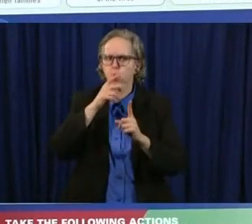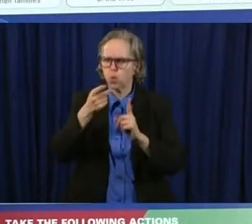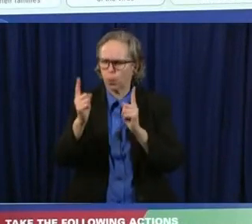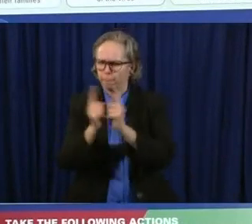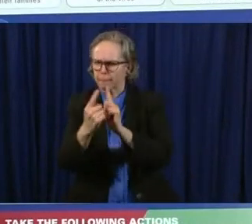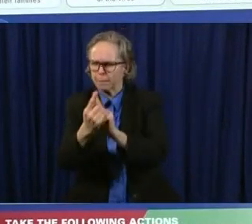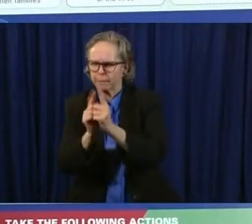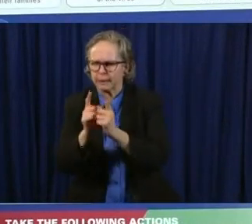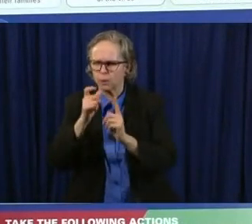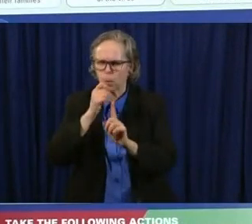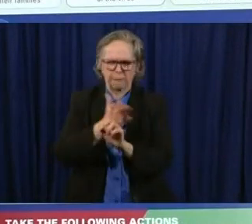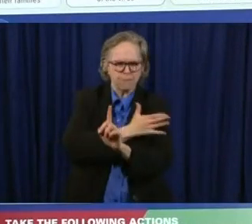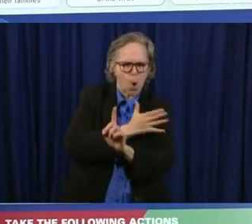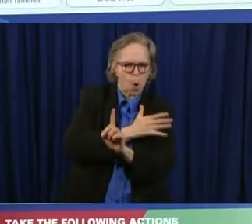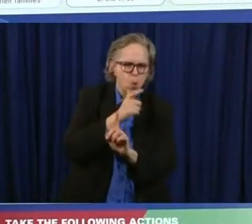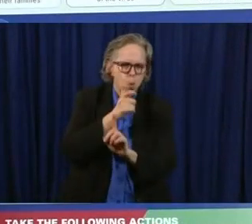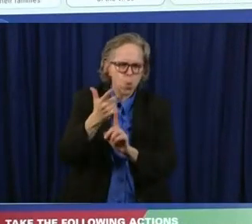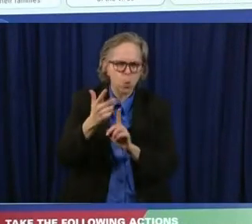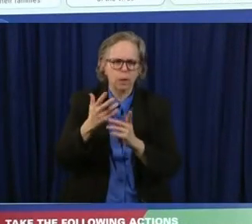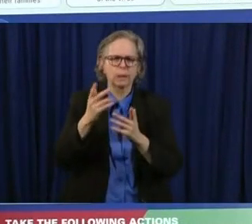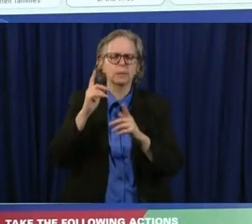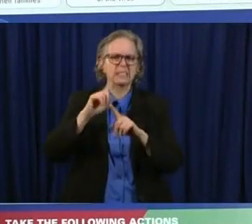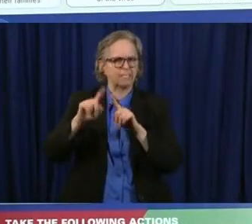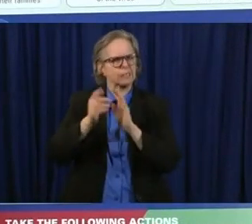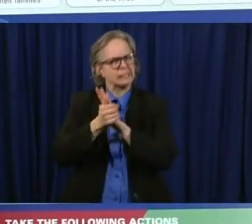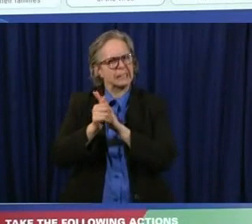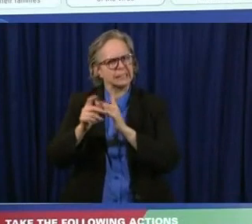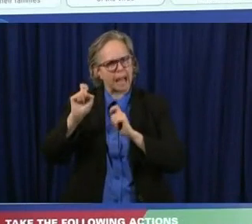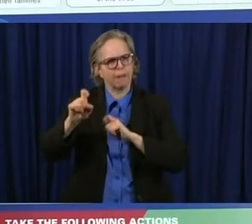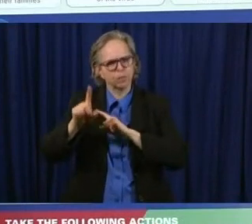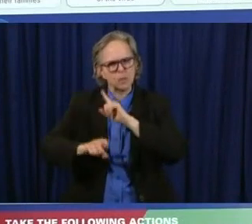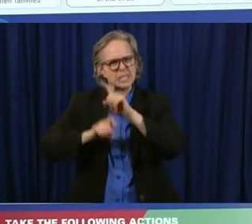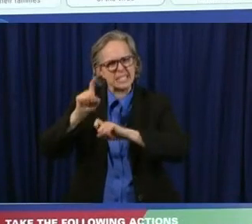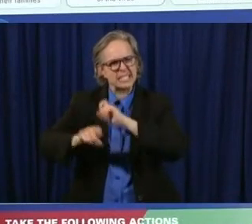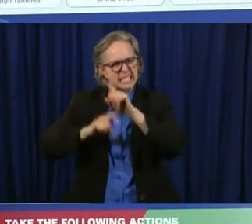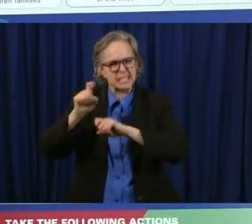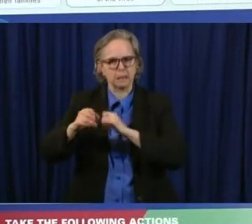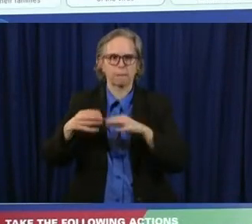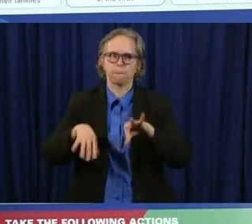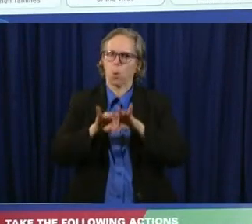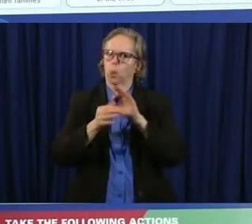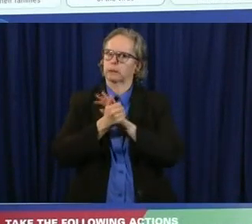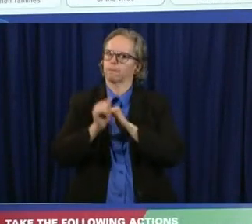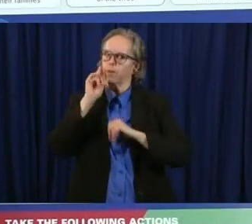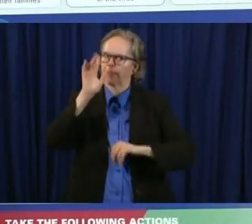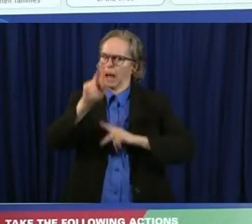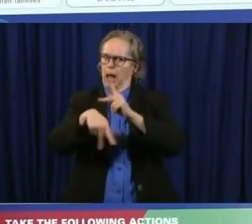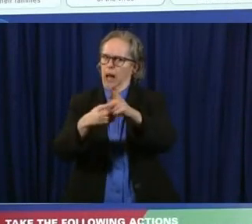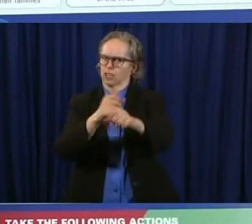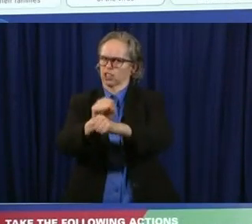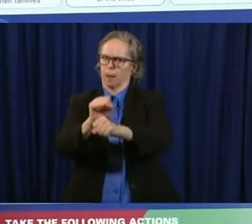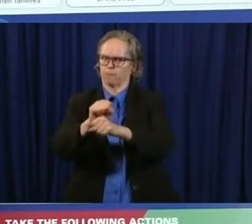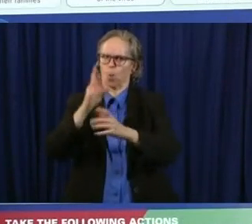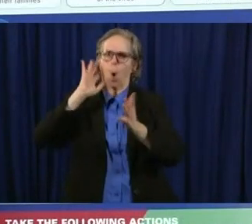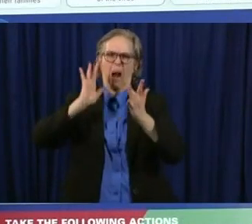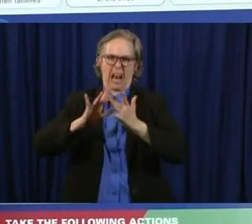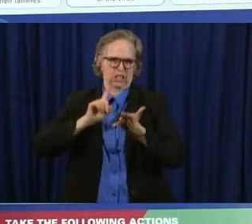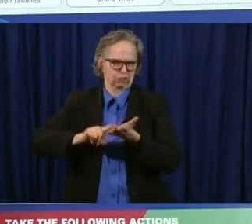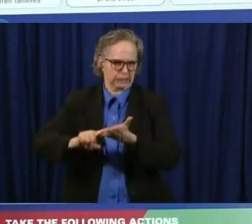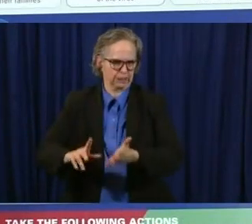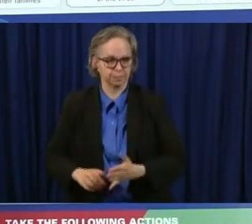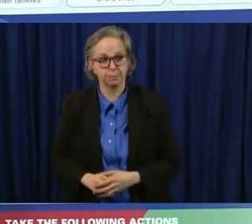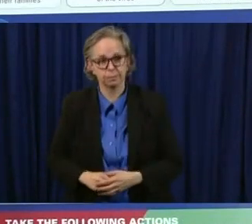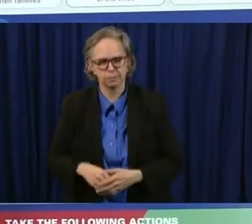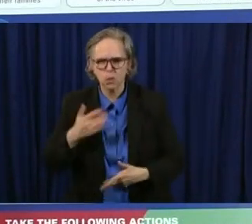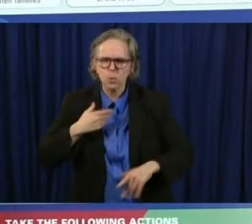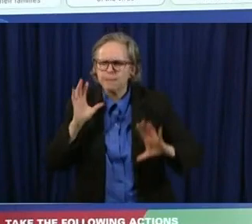so those are some of the skill sets that i think uh our local health departments will be looking for and that certainly we will be looking for